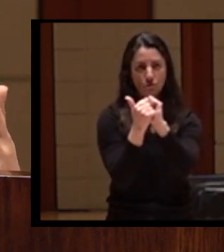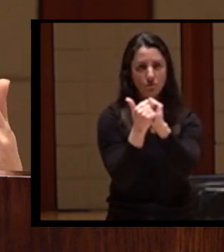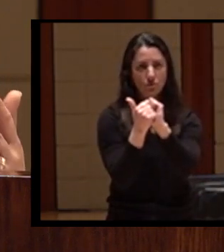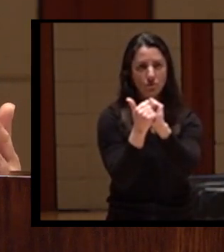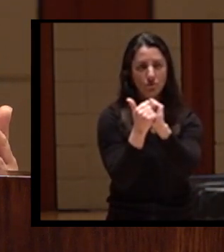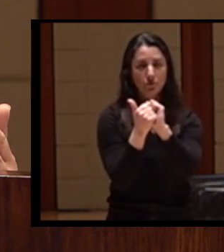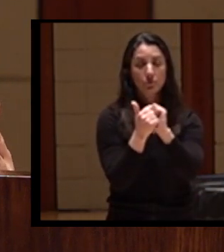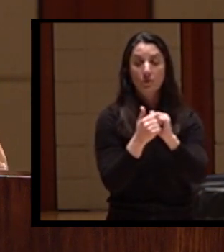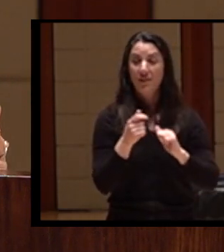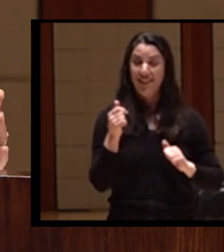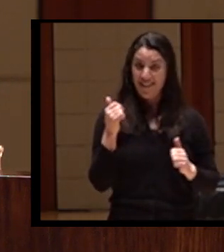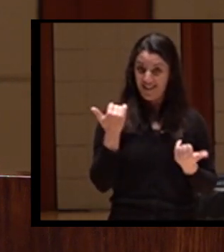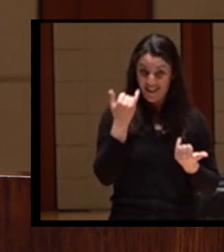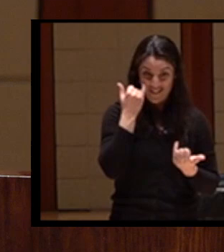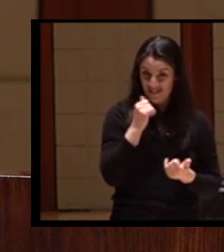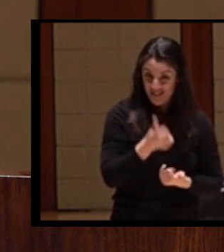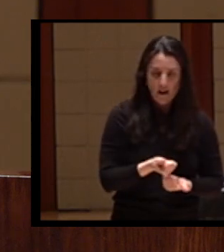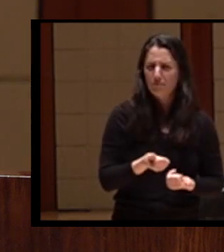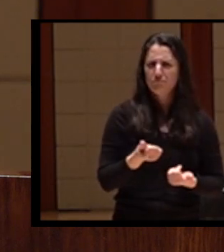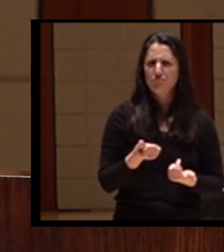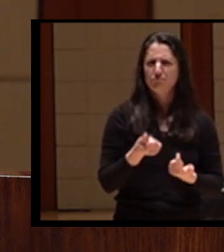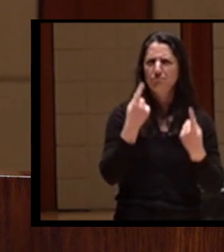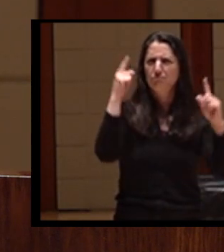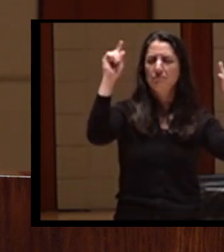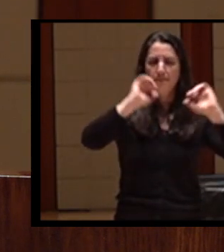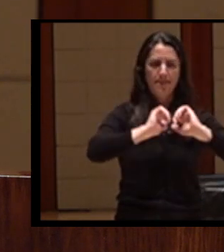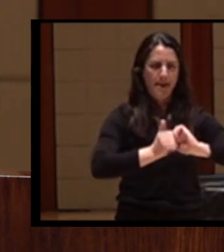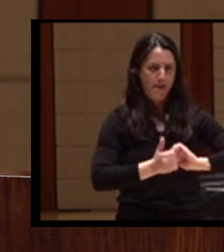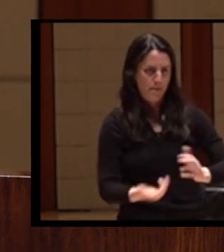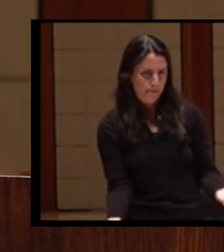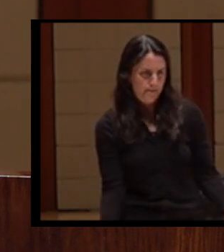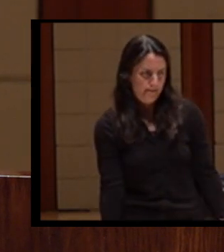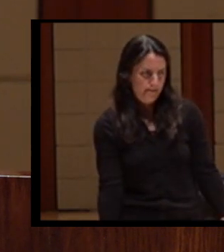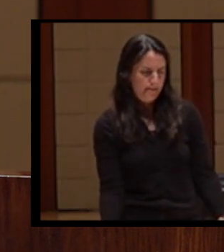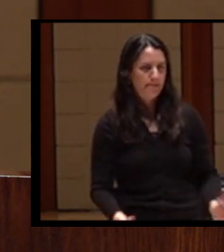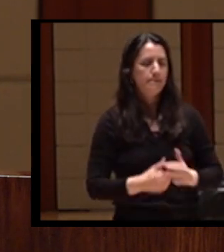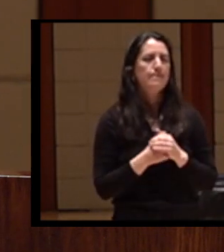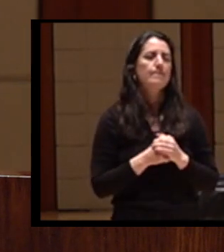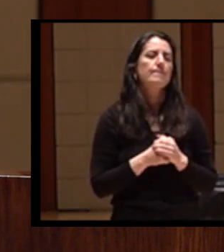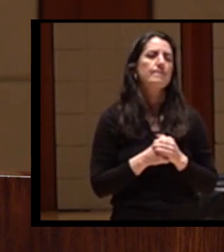want for anything so long as they lived in a balance with each other.